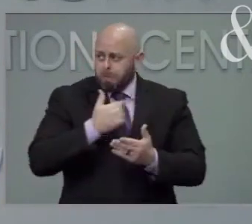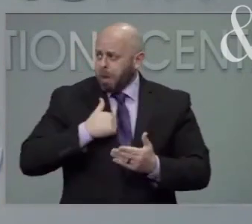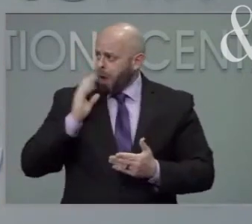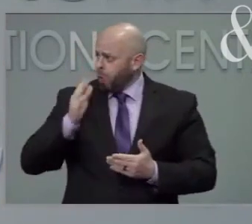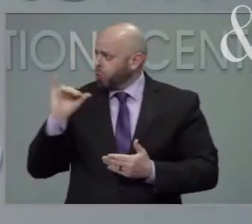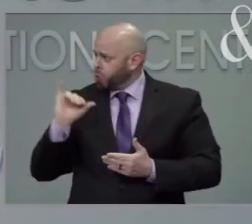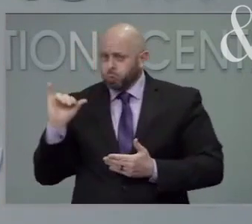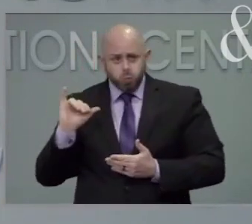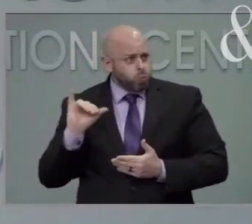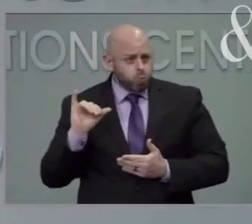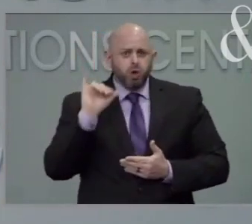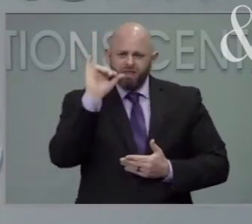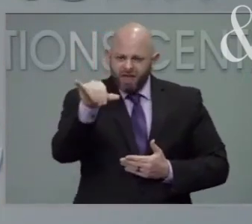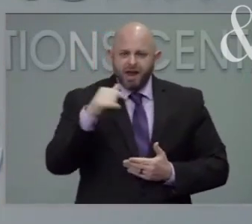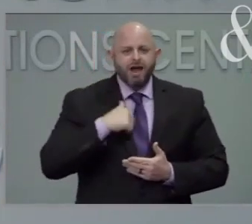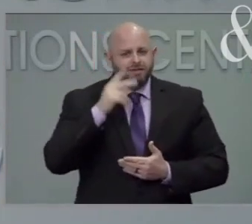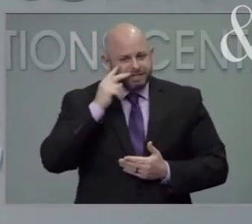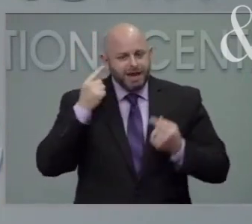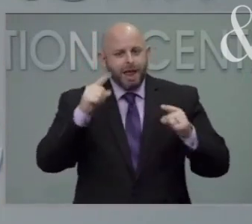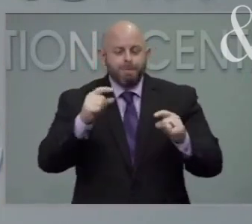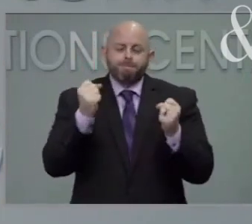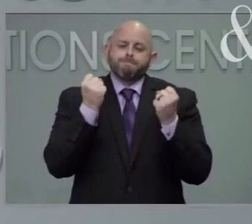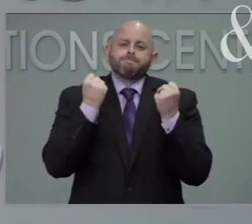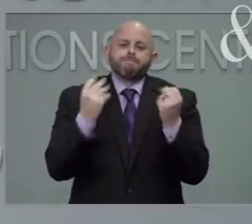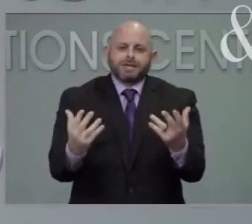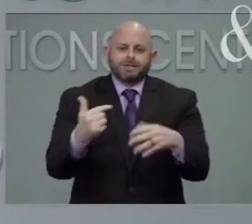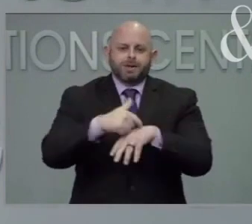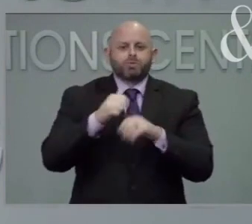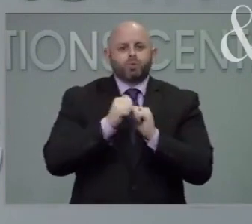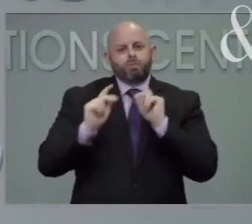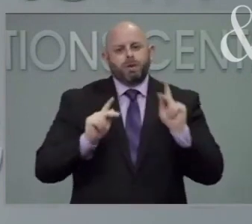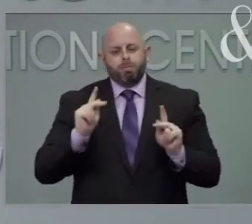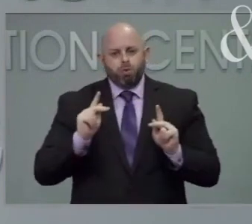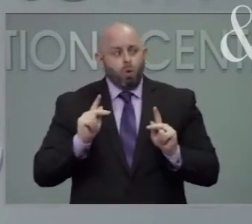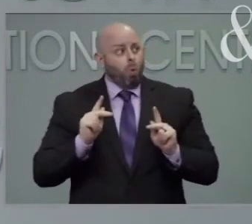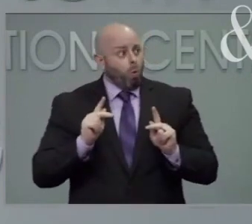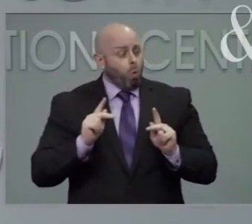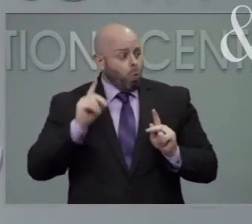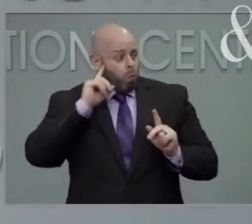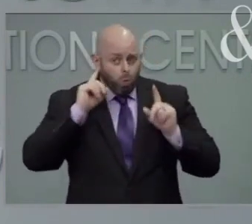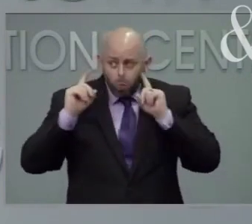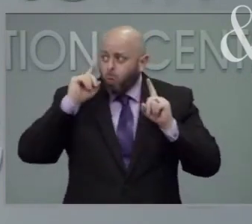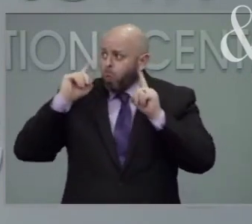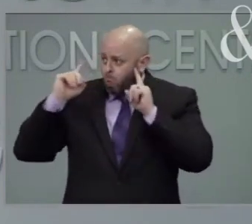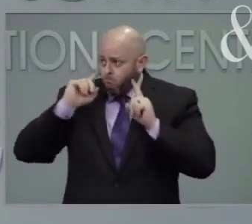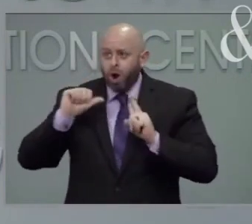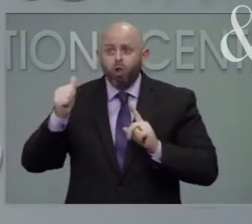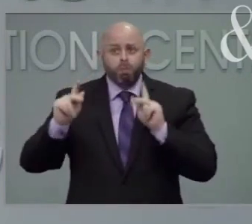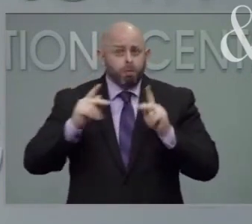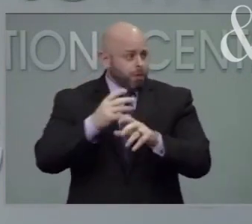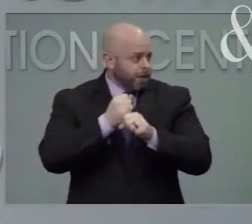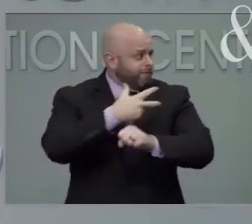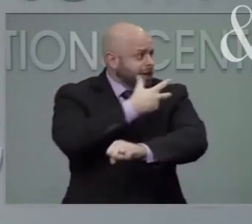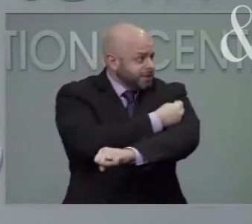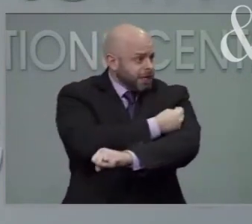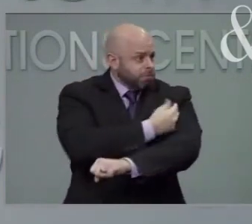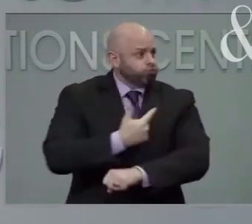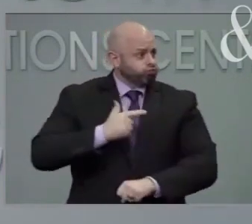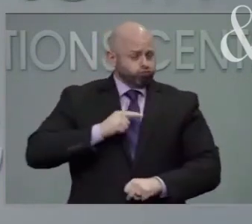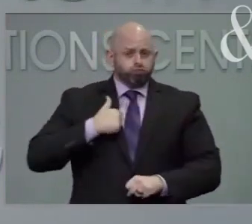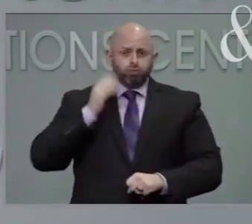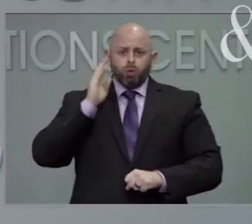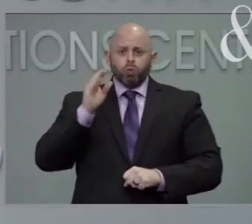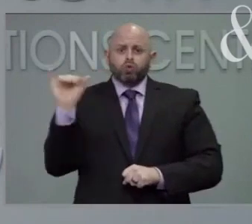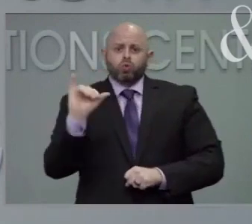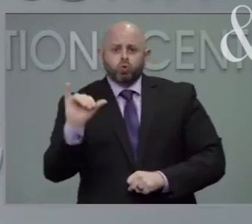I've seen it happen personally with with people and I've heard lots of stories about it. I think some research backs that up.